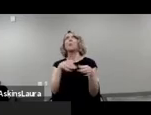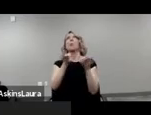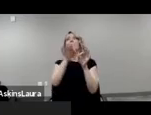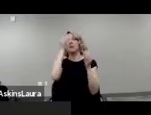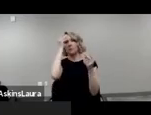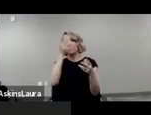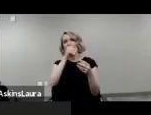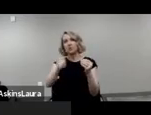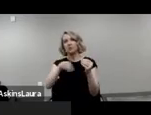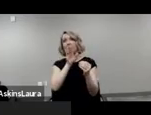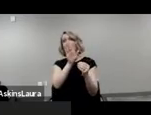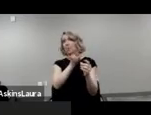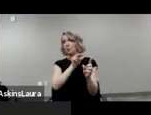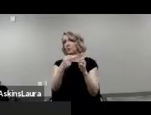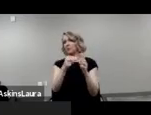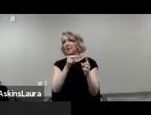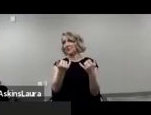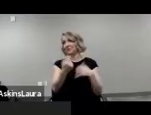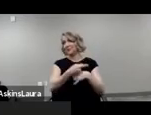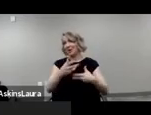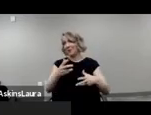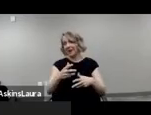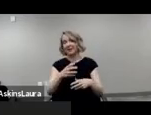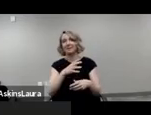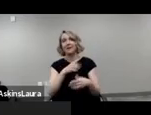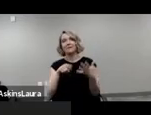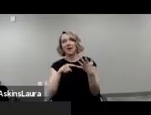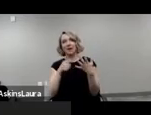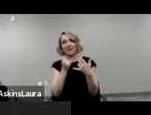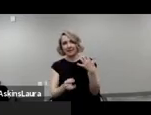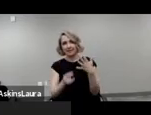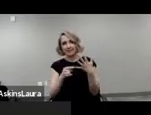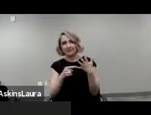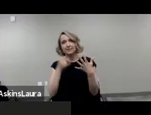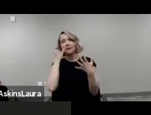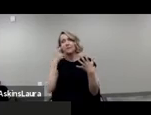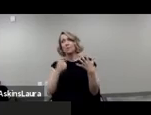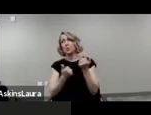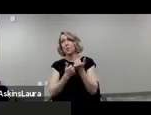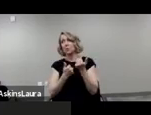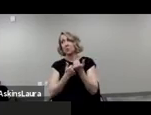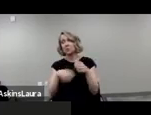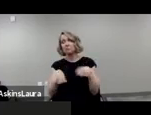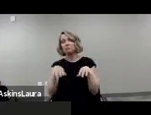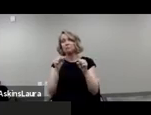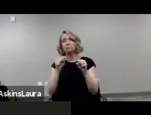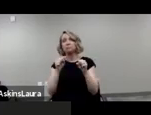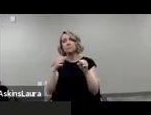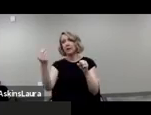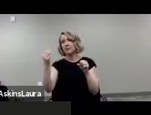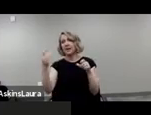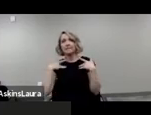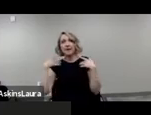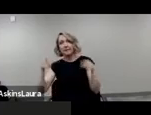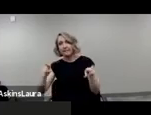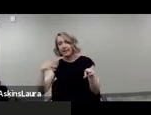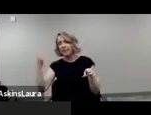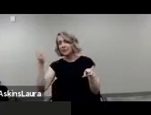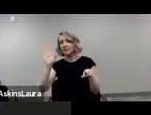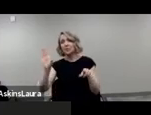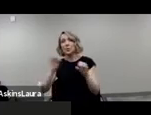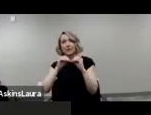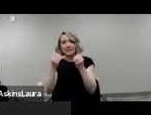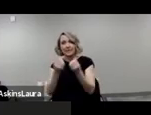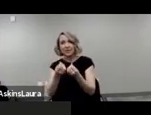specific points of view today. And five, when hosting an outside event outside of your